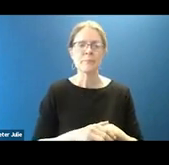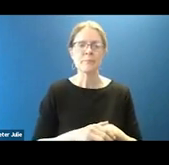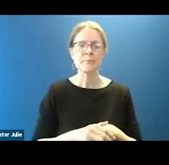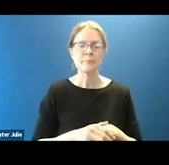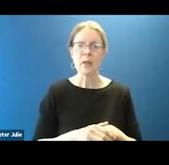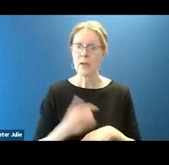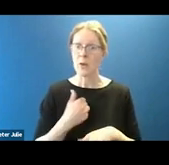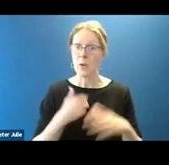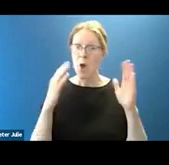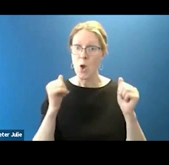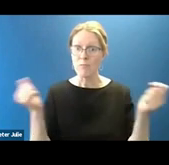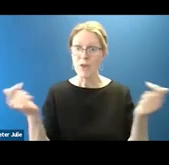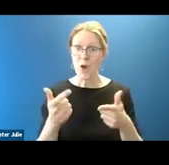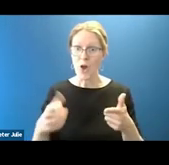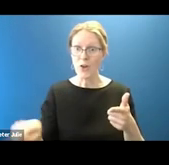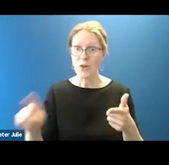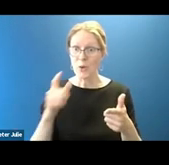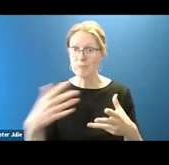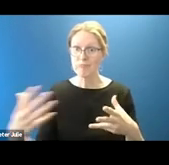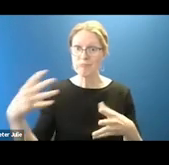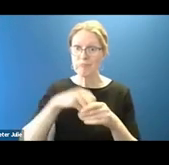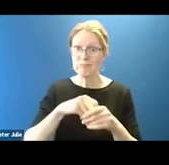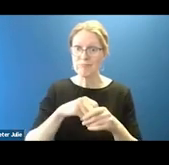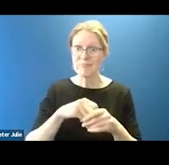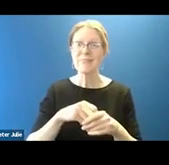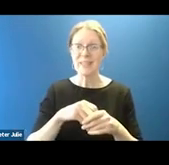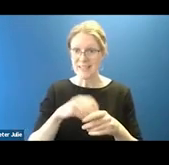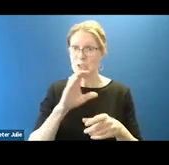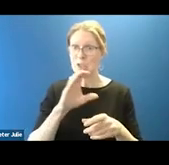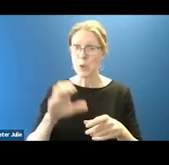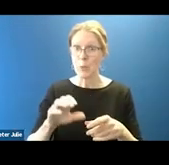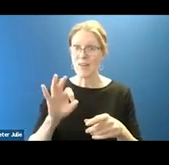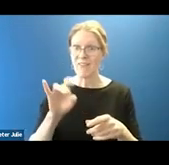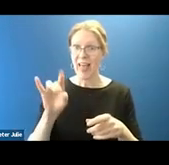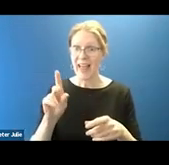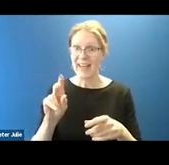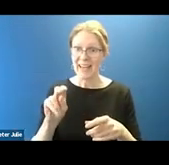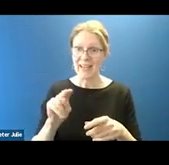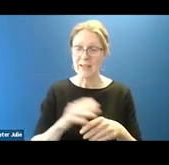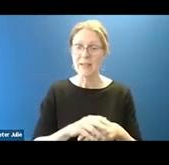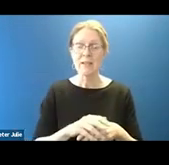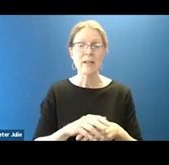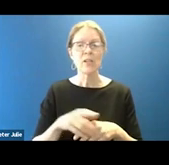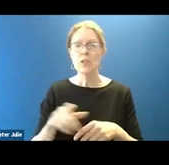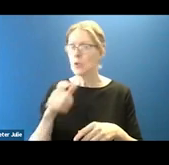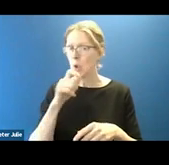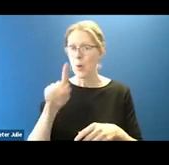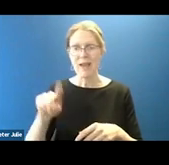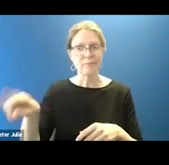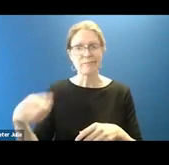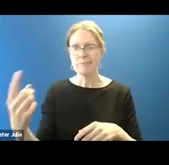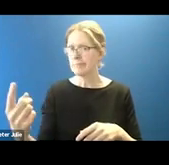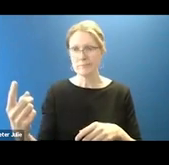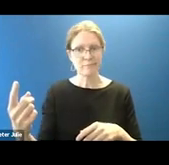each of you will participate in our May Zoom fly-ins. Again, the good news is you don't have to do it solo. Each